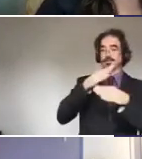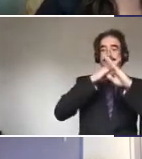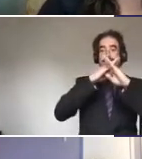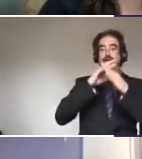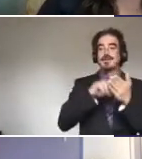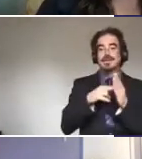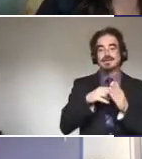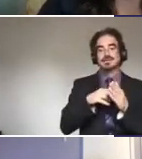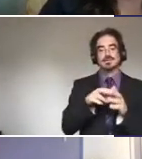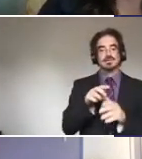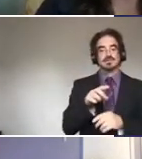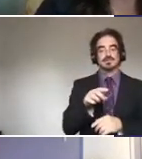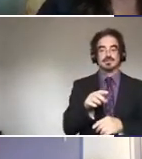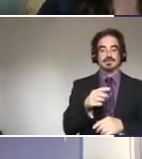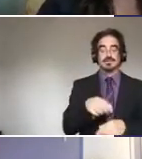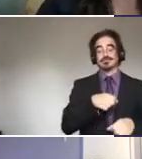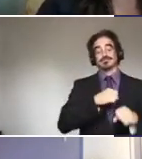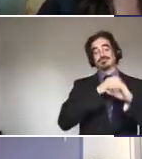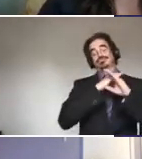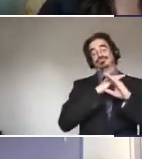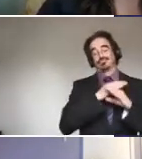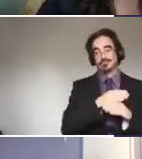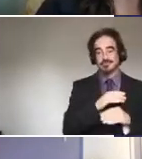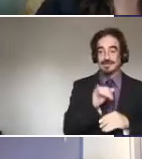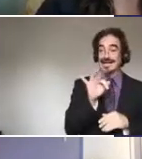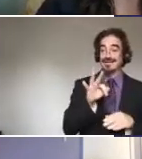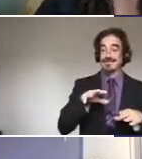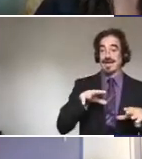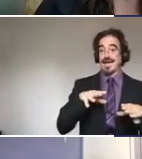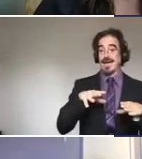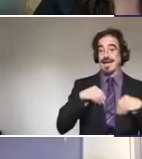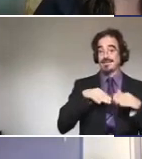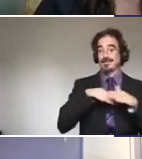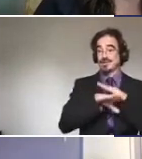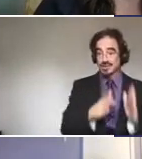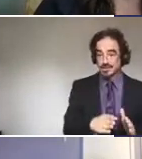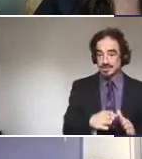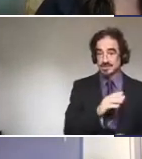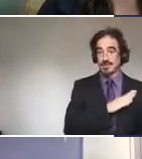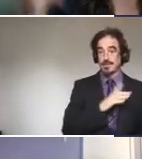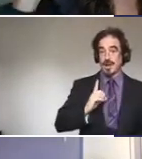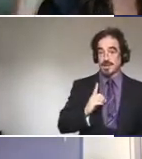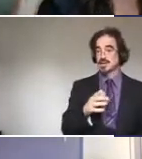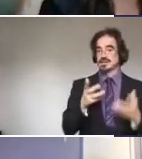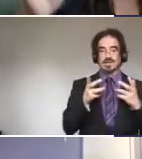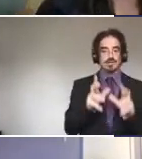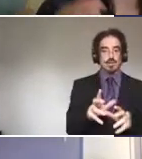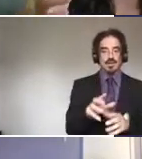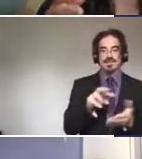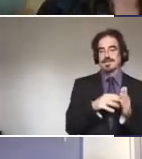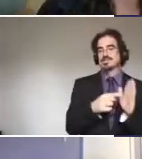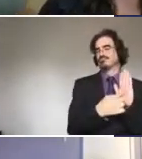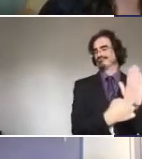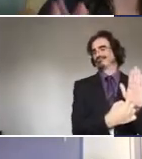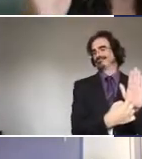It's something that if, um, an admission committee doesn't want a student with a hearing loss to come on board, they can hold this up. And